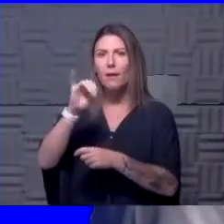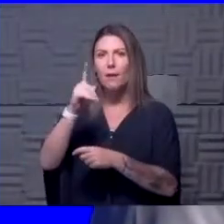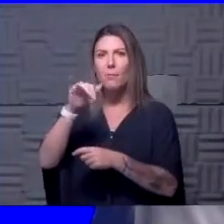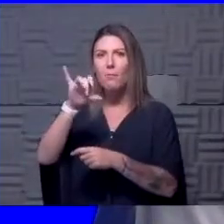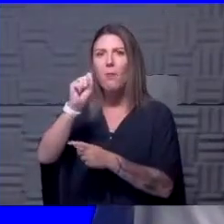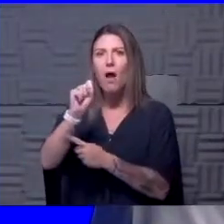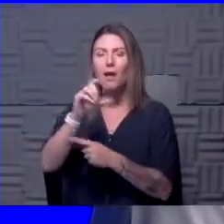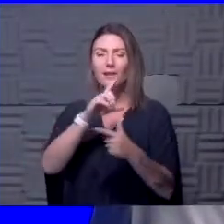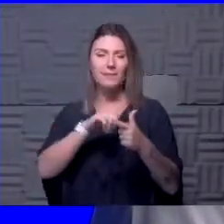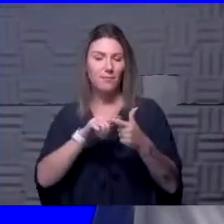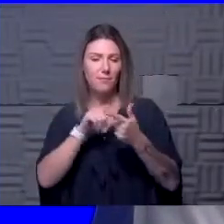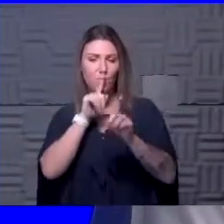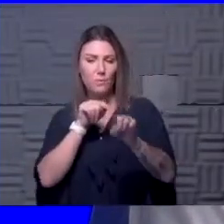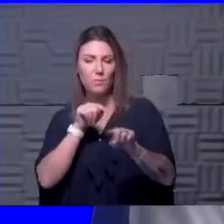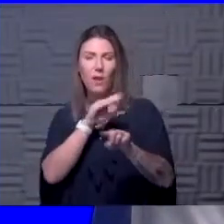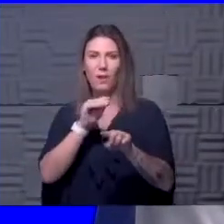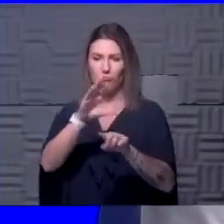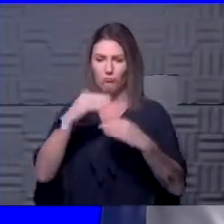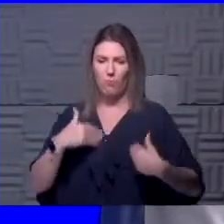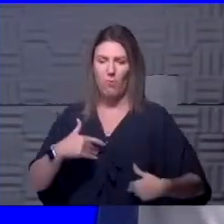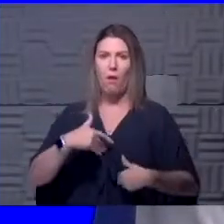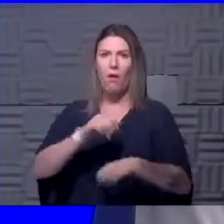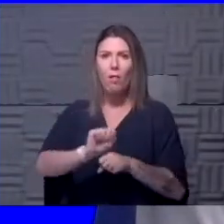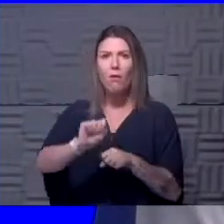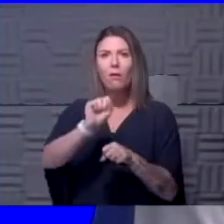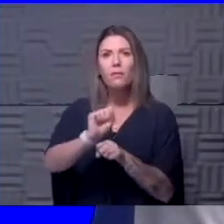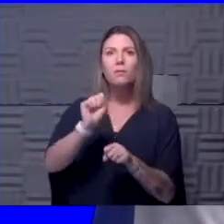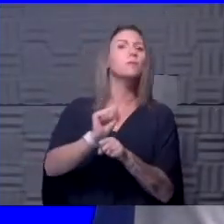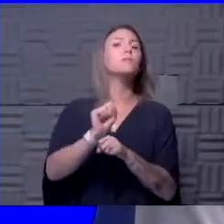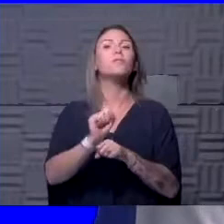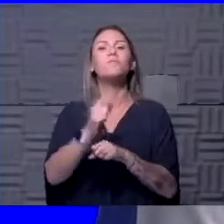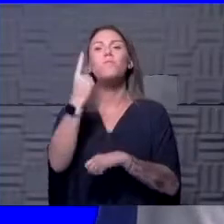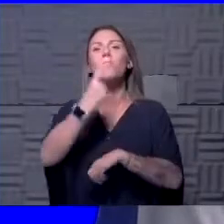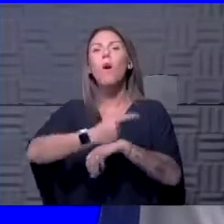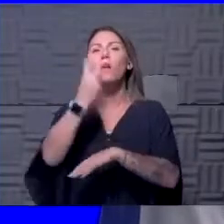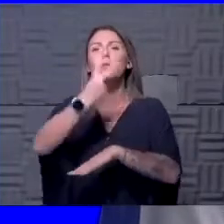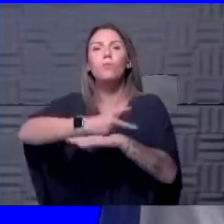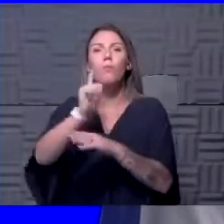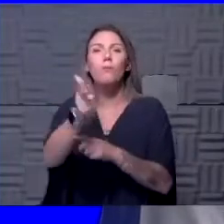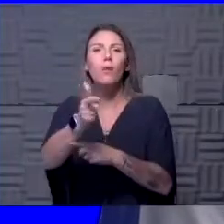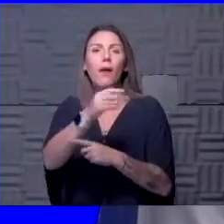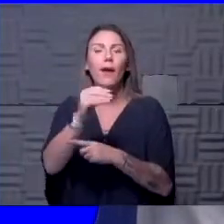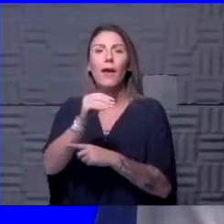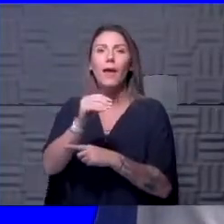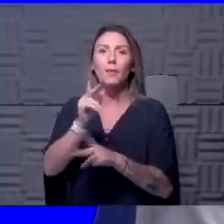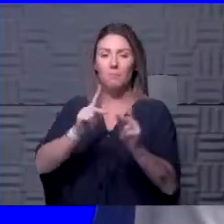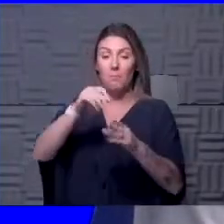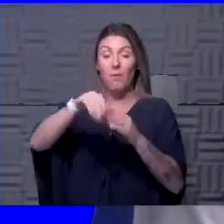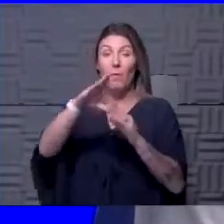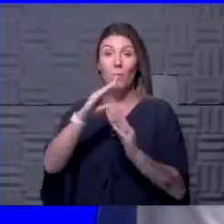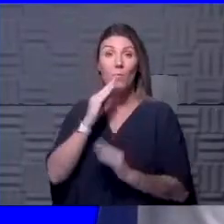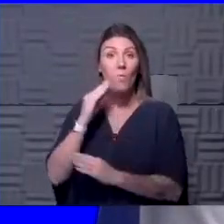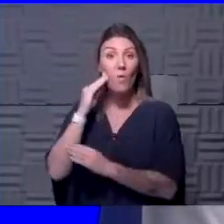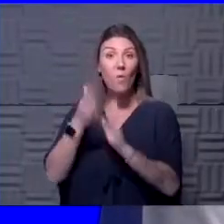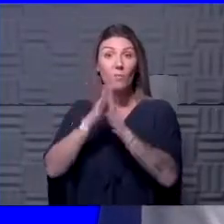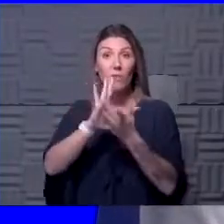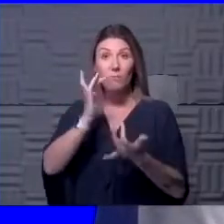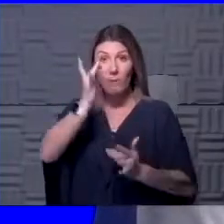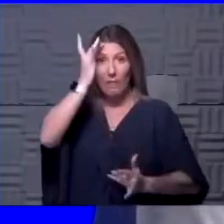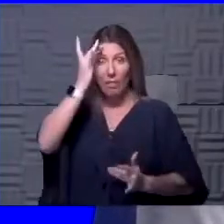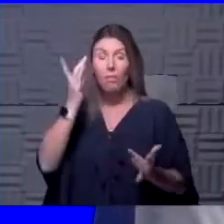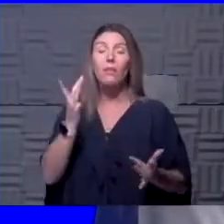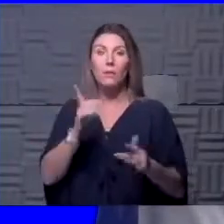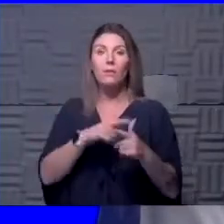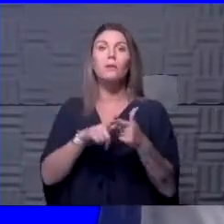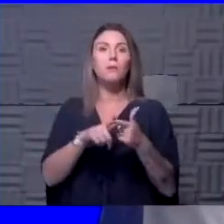So your body is actually working at that point. If one or two days later, your household members get ill, they could certainly